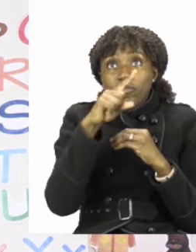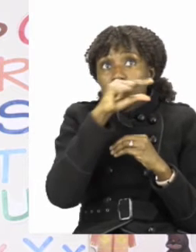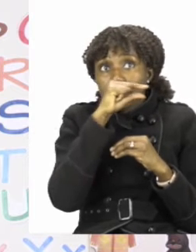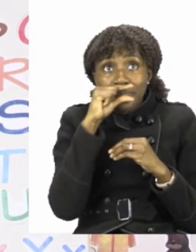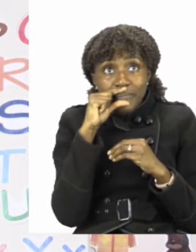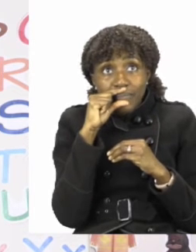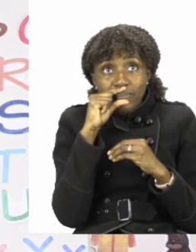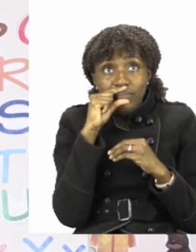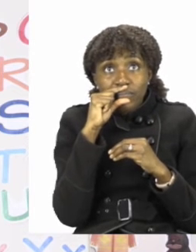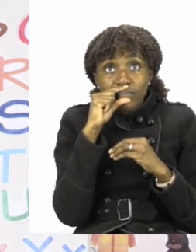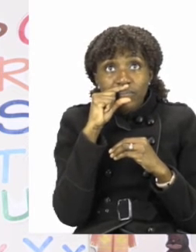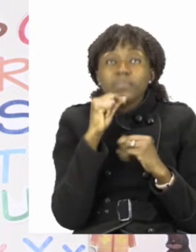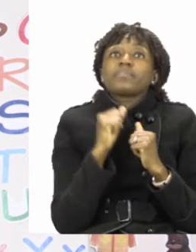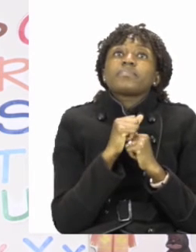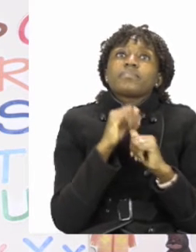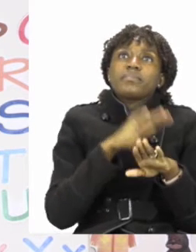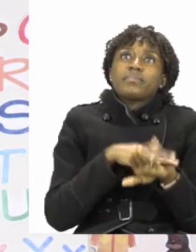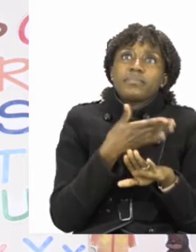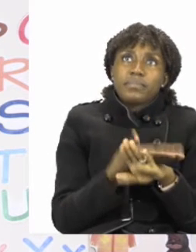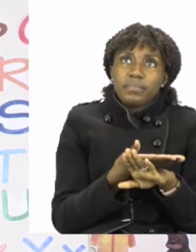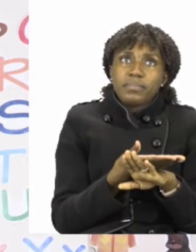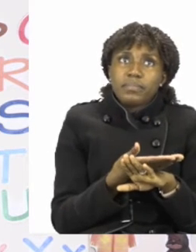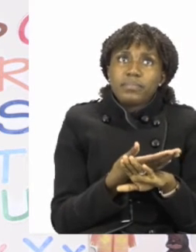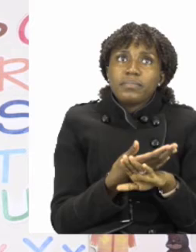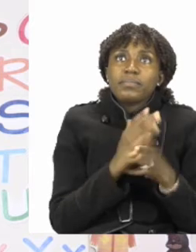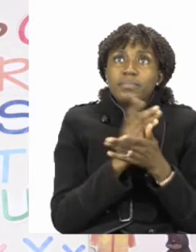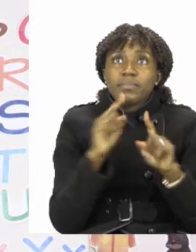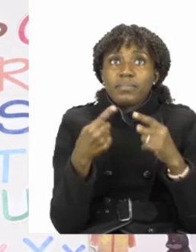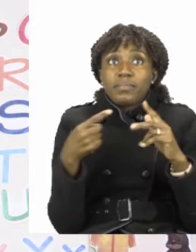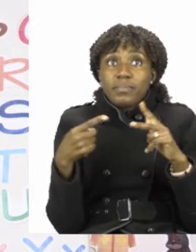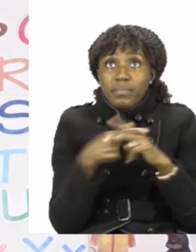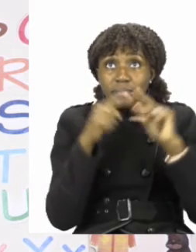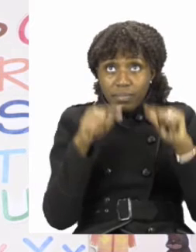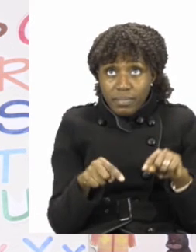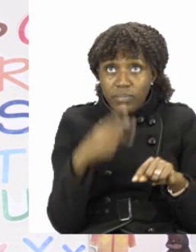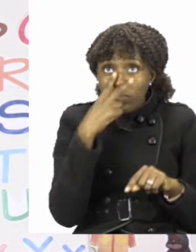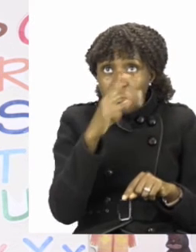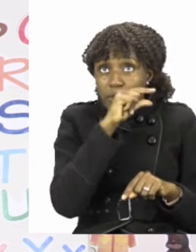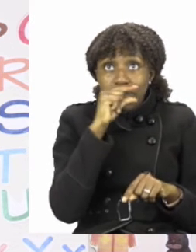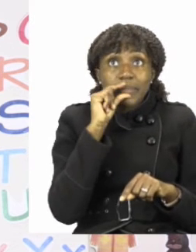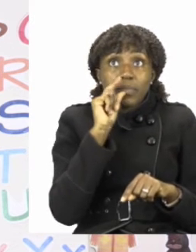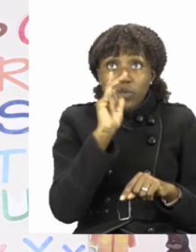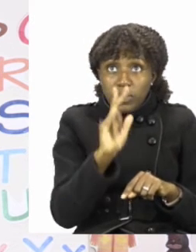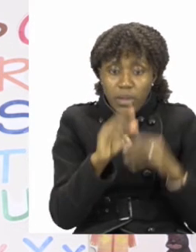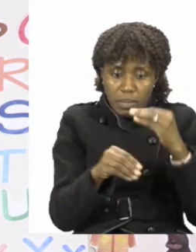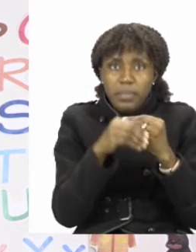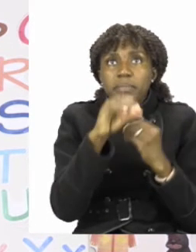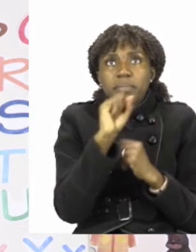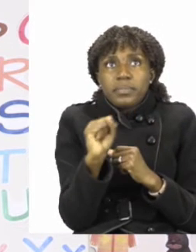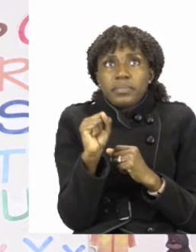if the action is being done where we can see the person's name, we have to add an S.